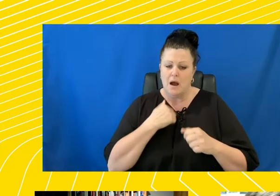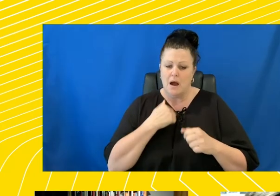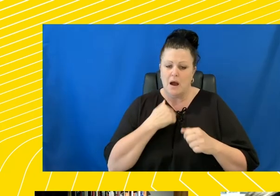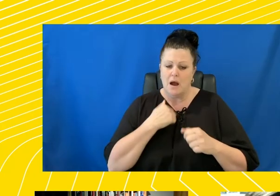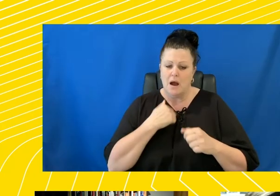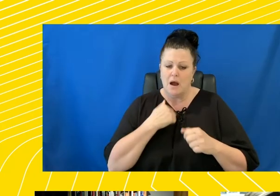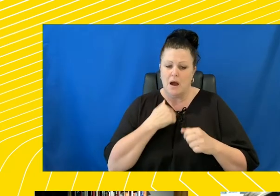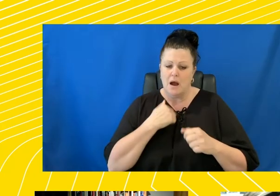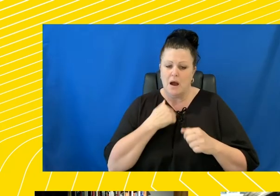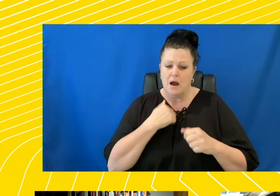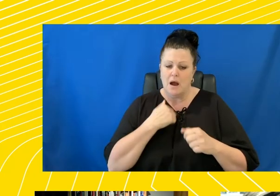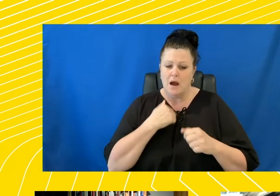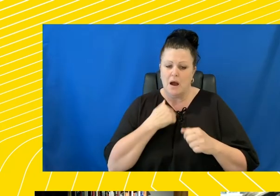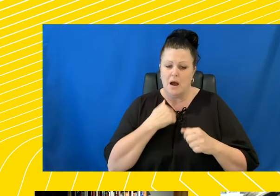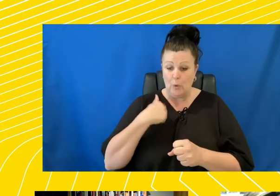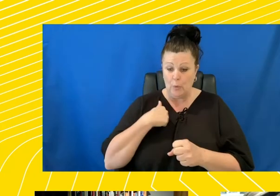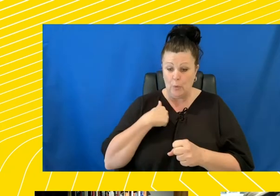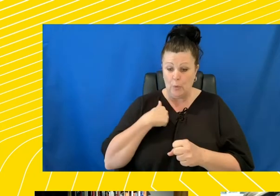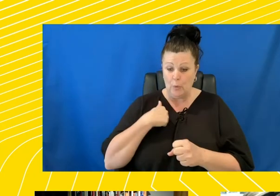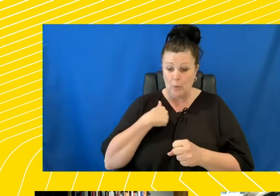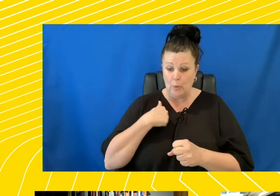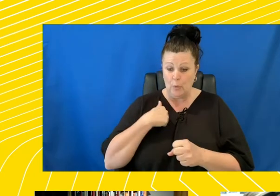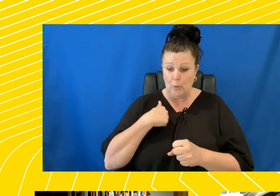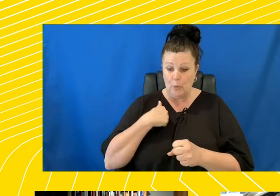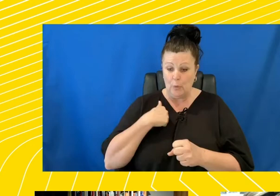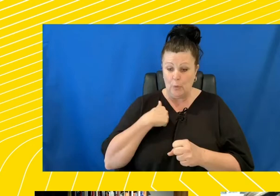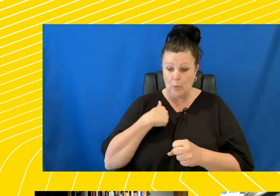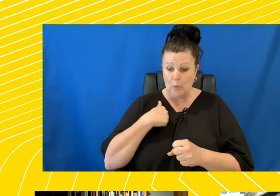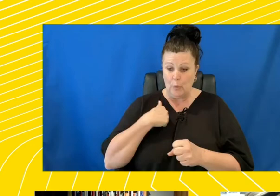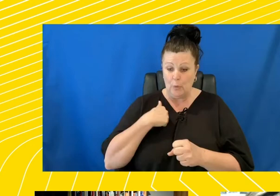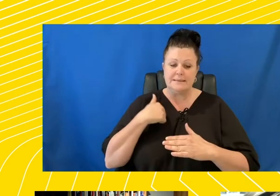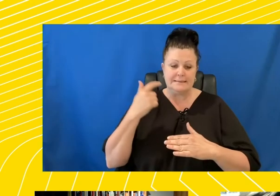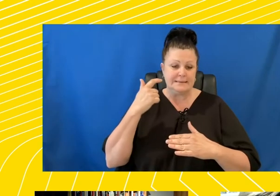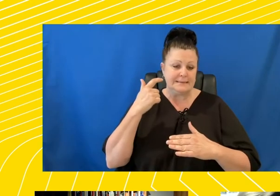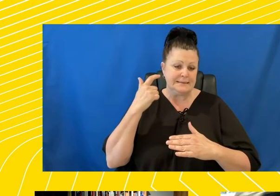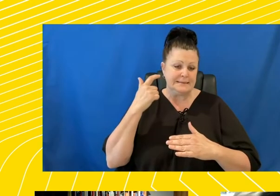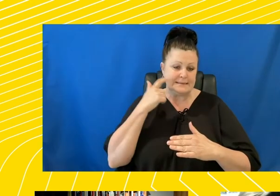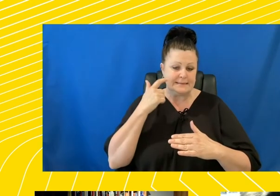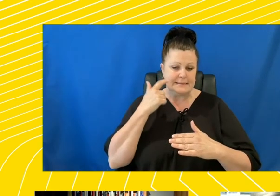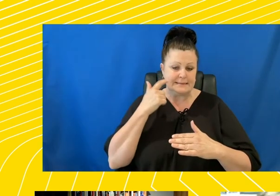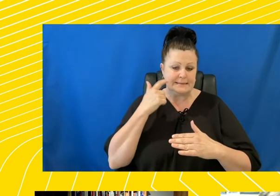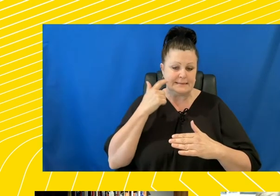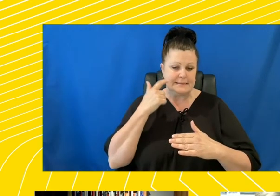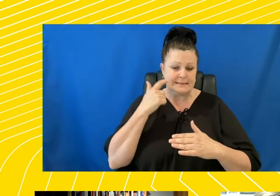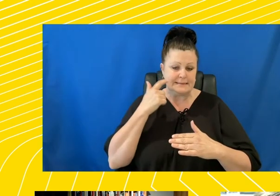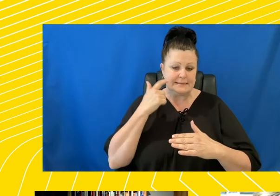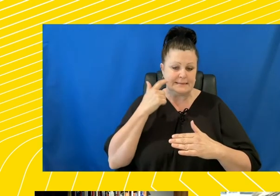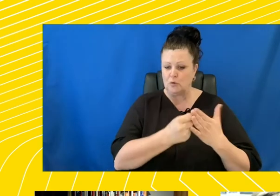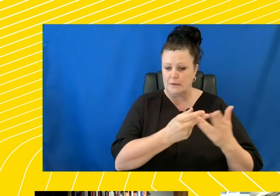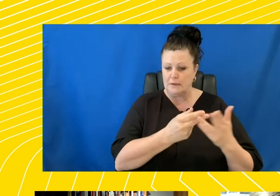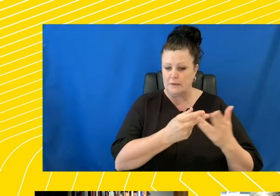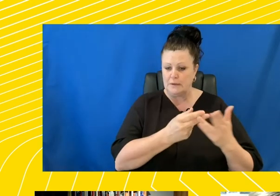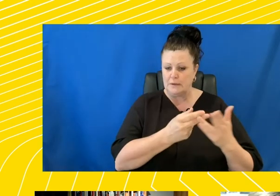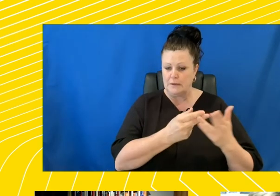although we, as historians, we use the term euthanasia campaign, it's just something that you use because it's commonly